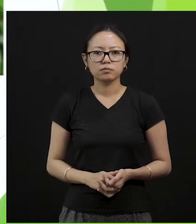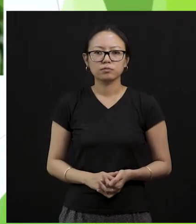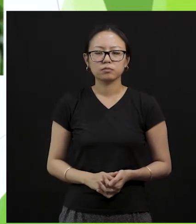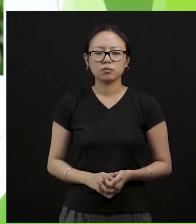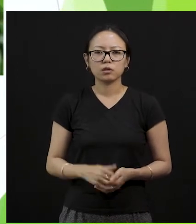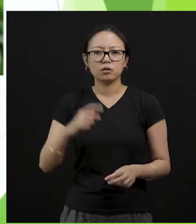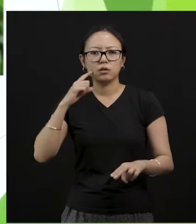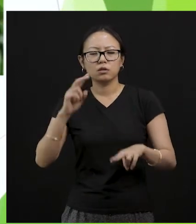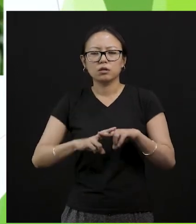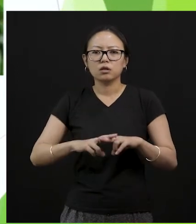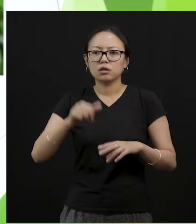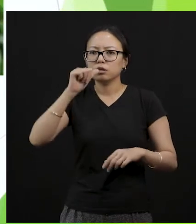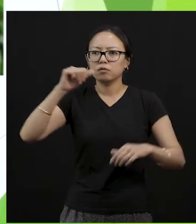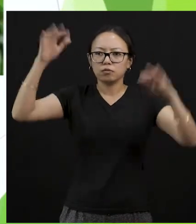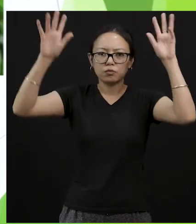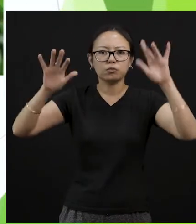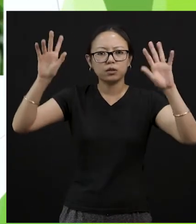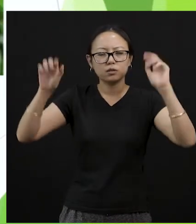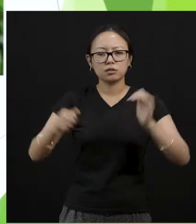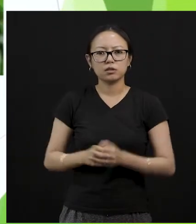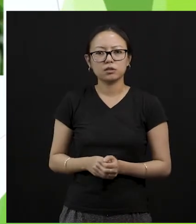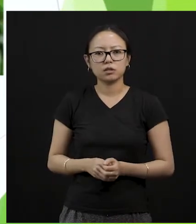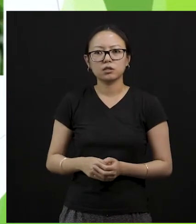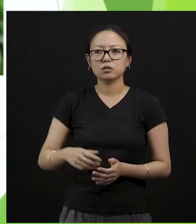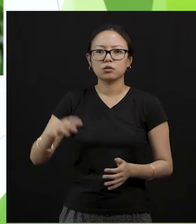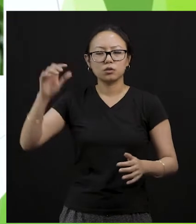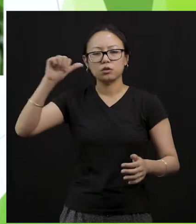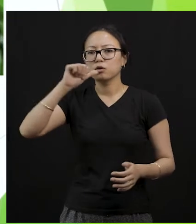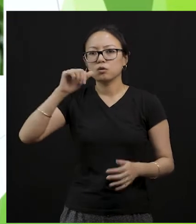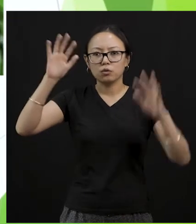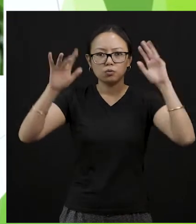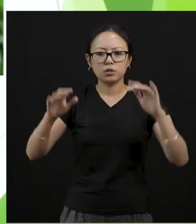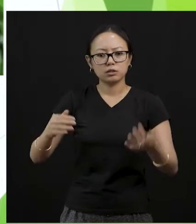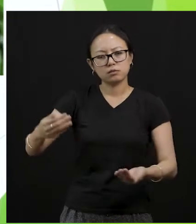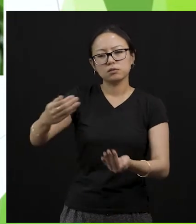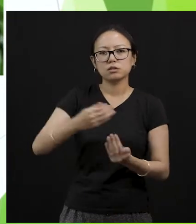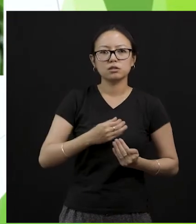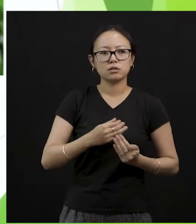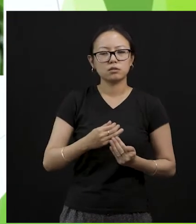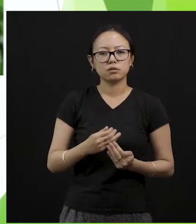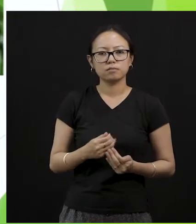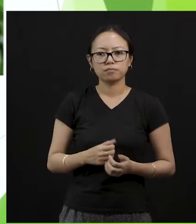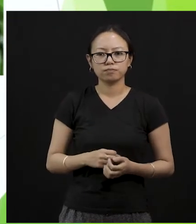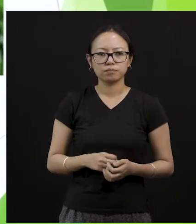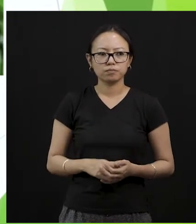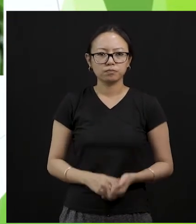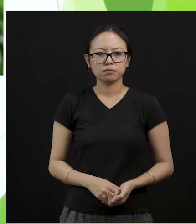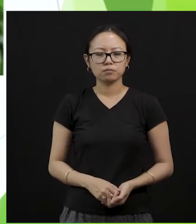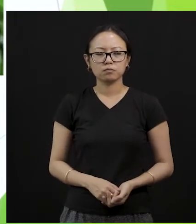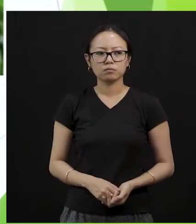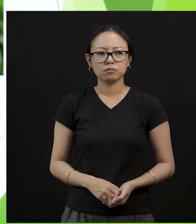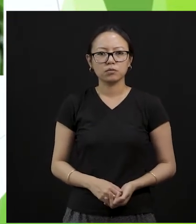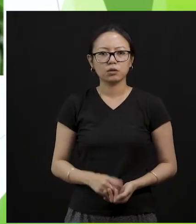it and rainwater is very good for her health as well. It is good for her hair. It is good for her skin. Right? So do not waste water.